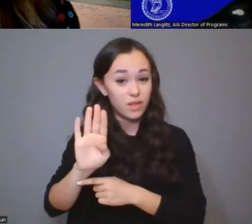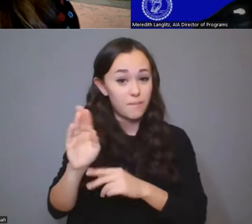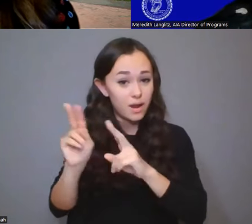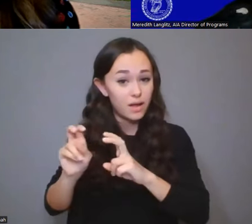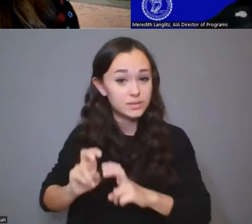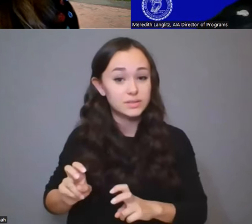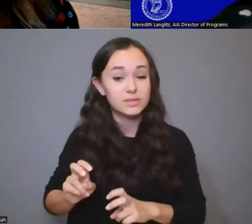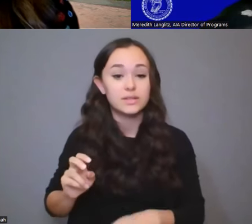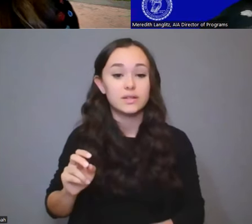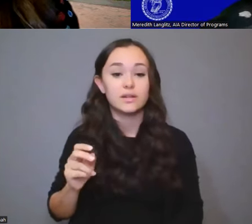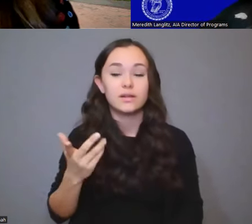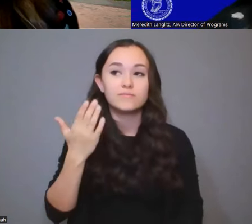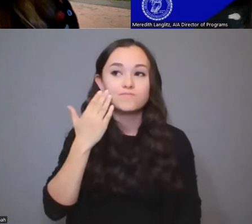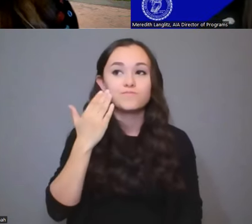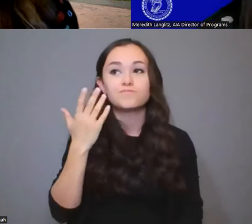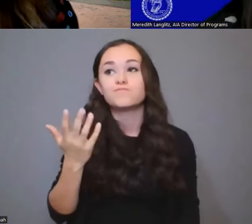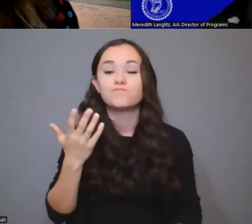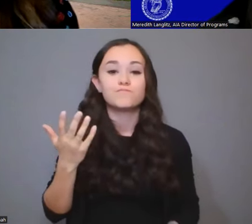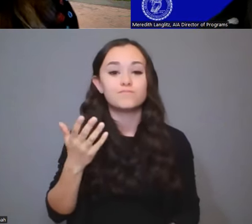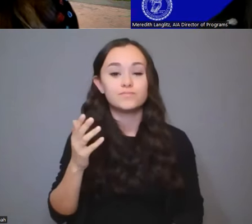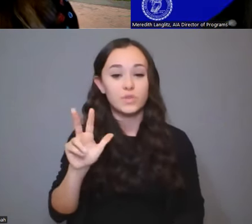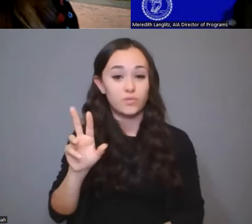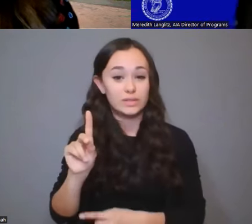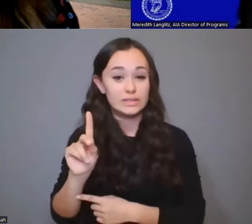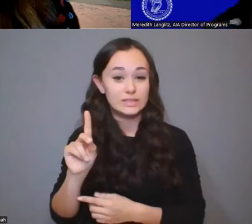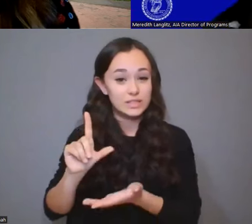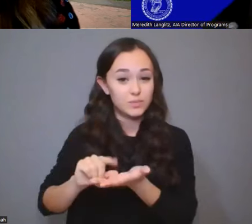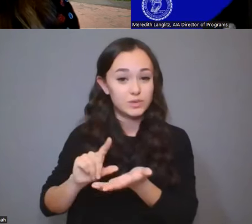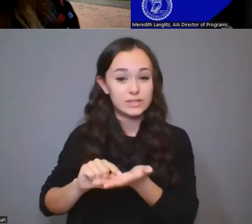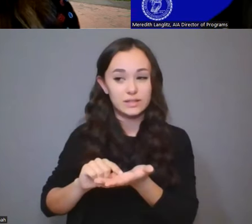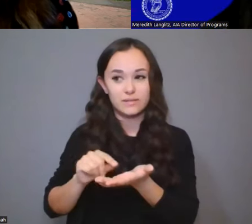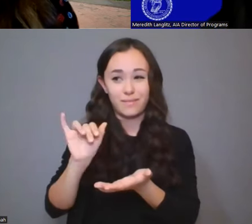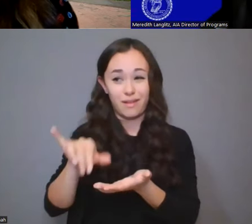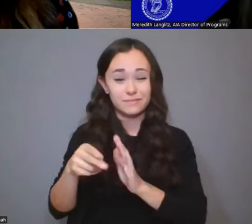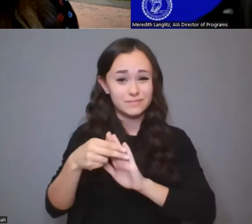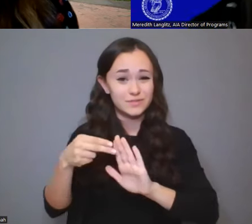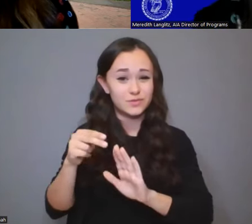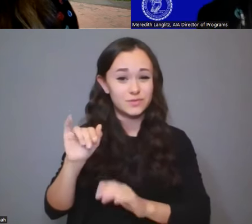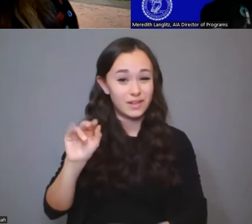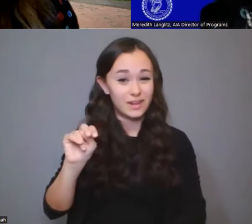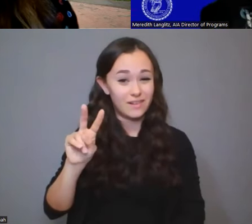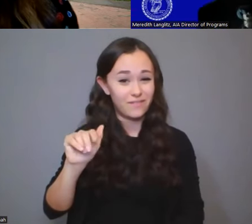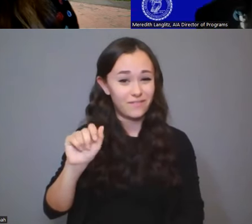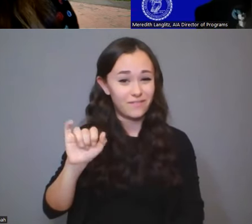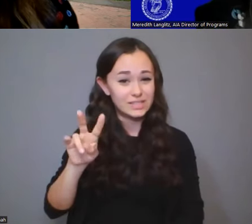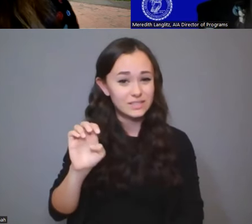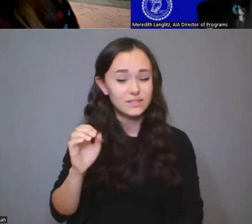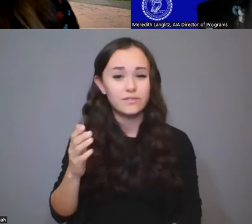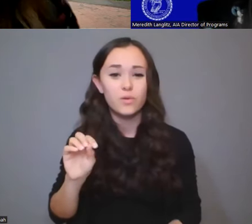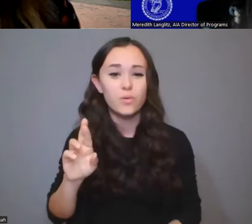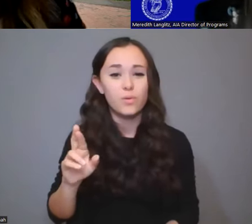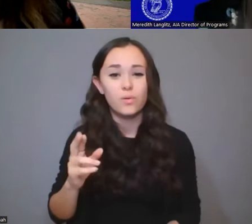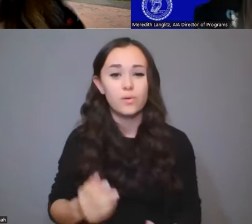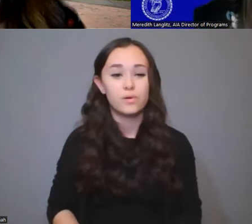Or, you know, would 3D printing be, you know, invasive and less agreed upon, you know, by the tribes? Well,